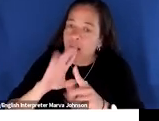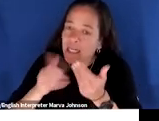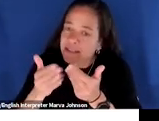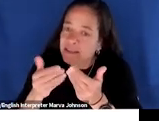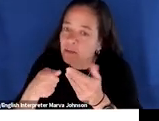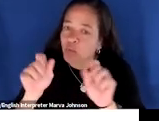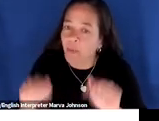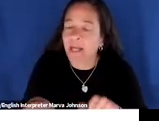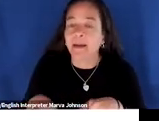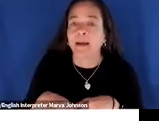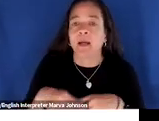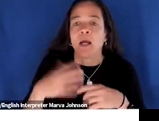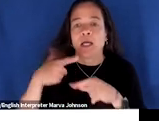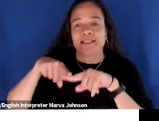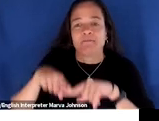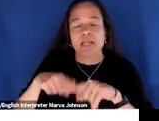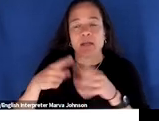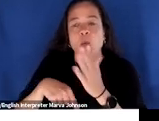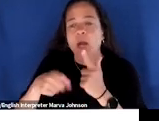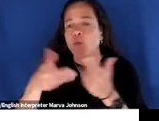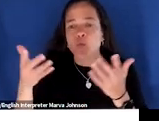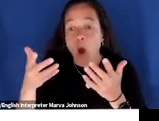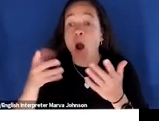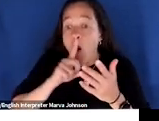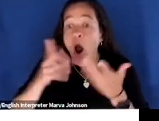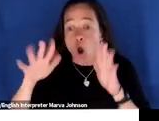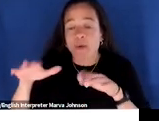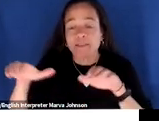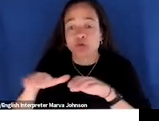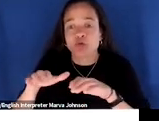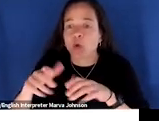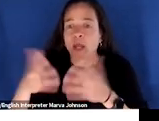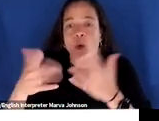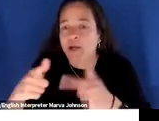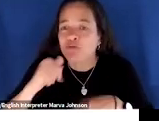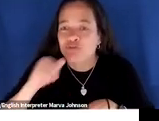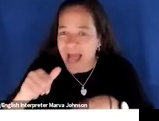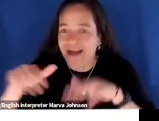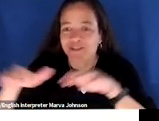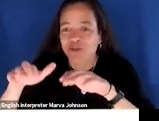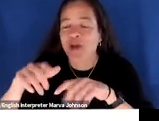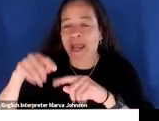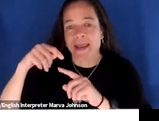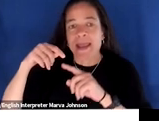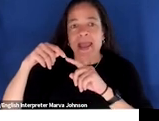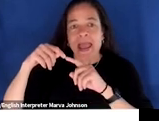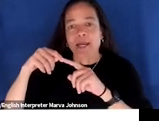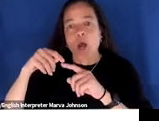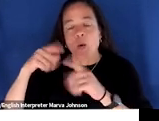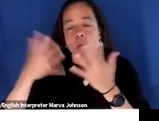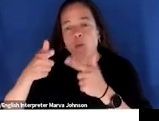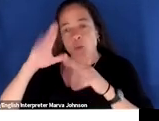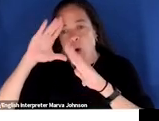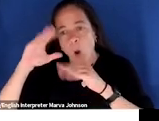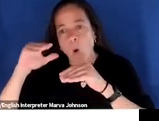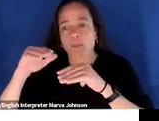doing what we're not yet doing what we want to be doing is is such an important refreshing way to communicate in your social media